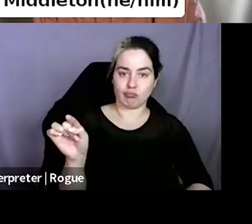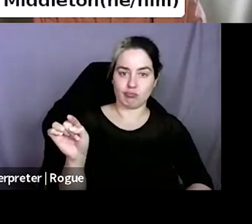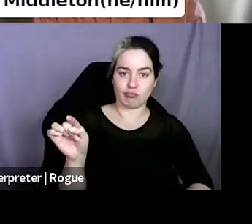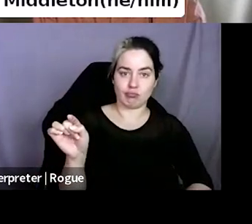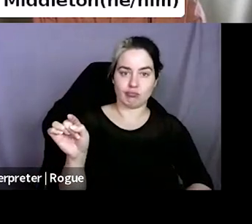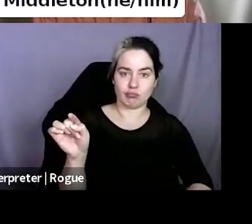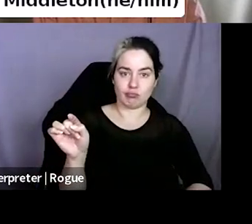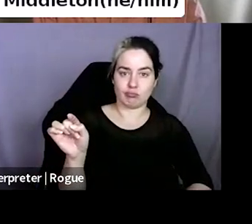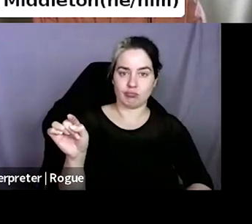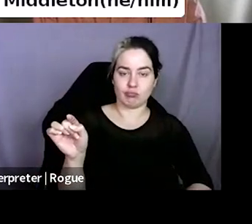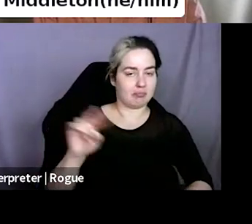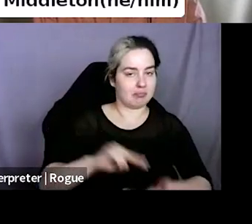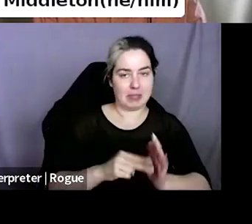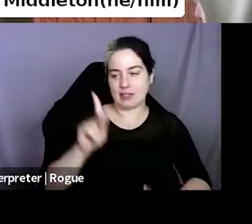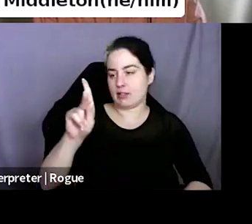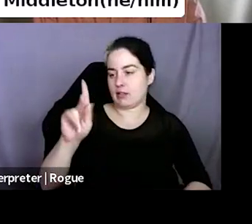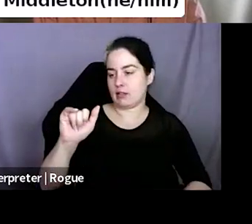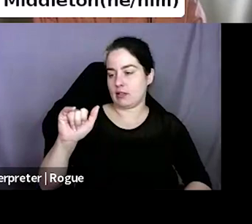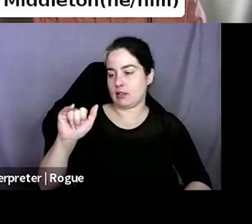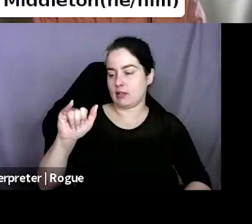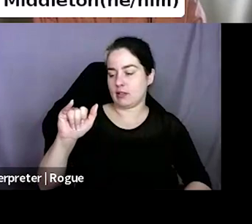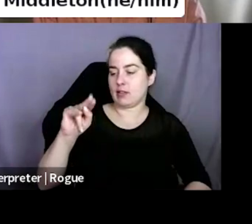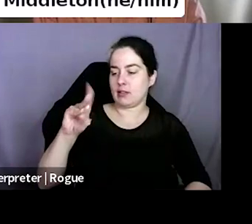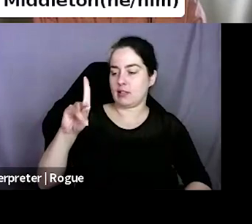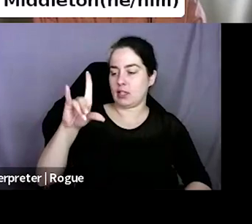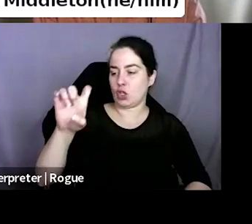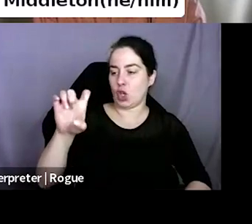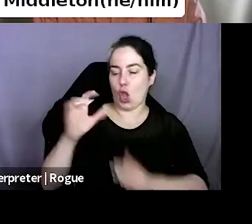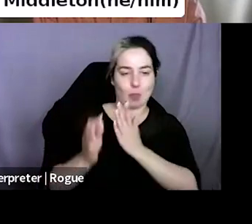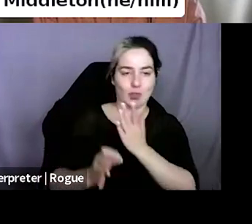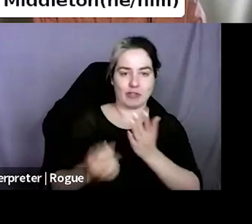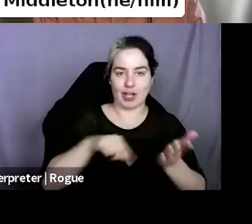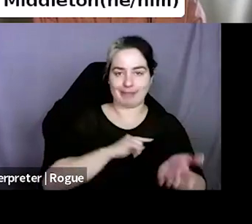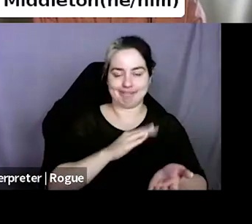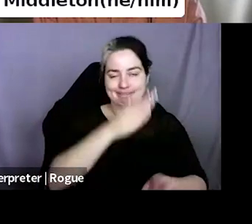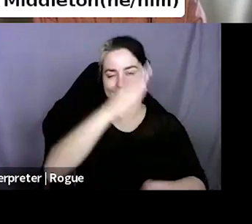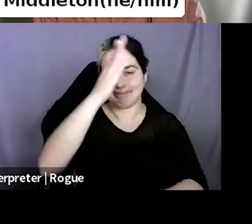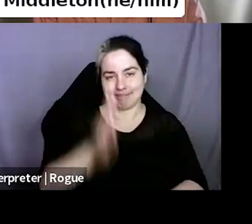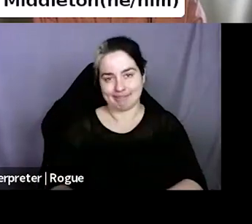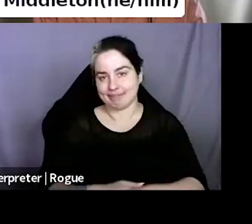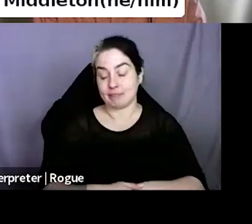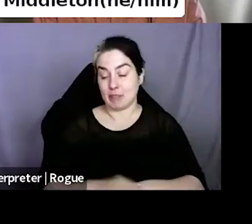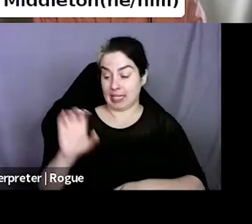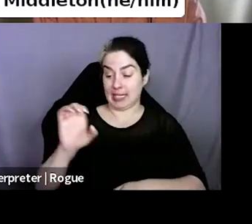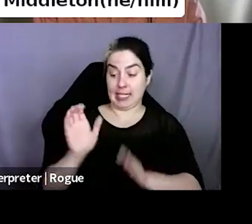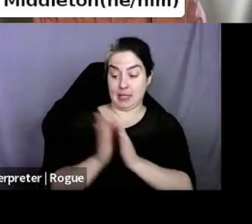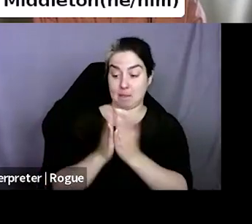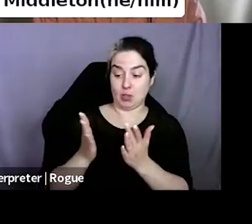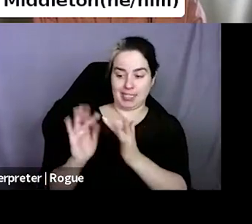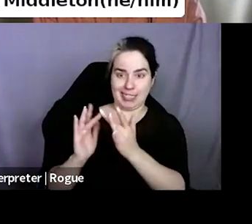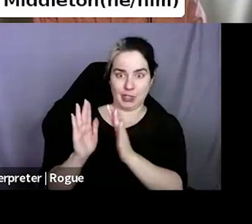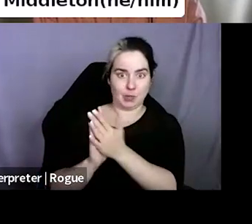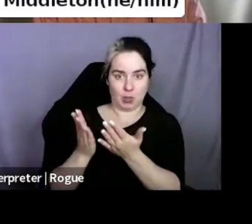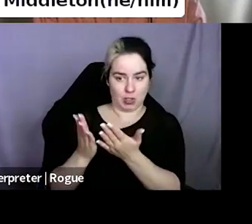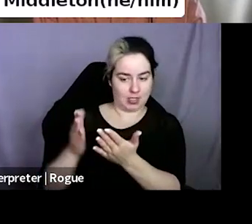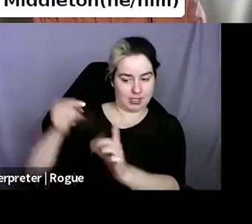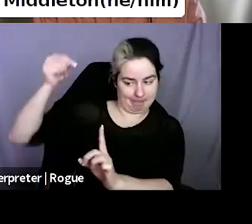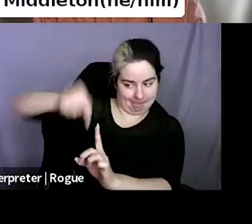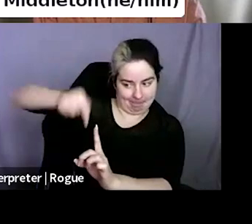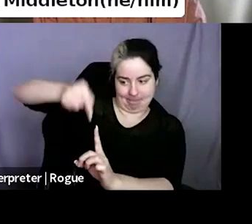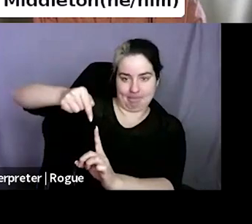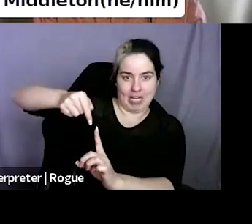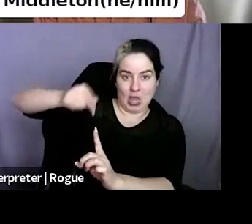never be a Kindle option, uh, for us. So eBooks in general are something that has to change and be looked at